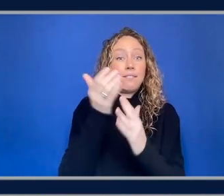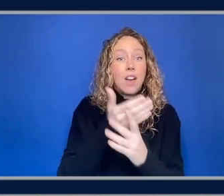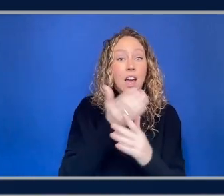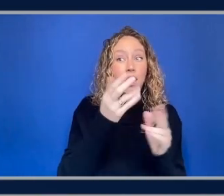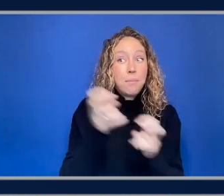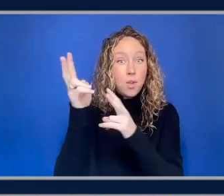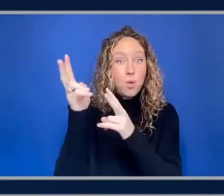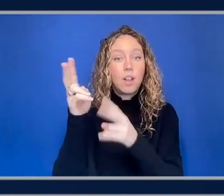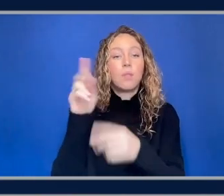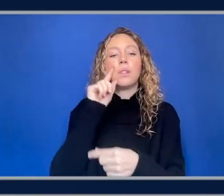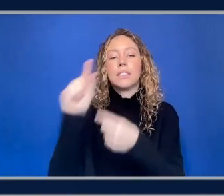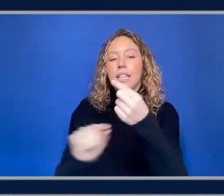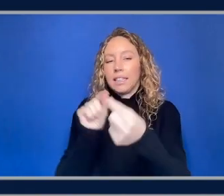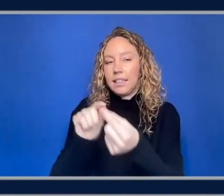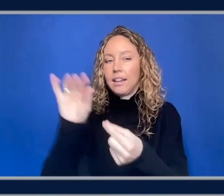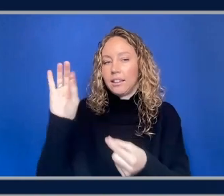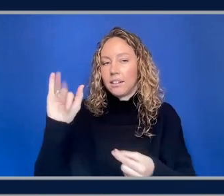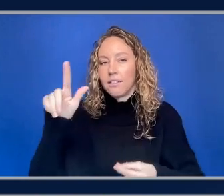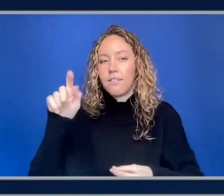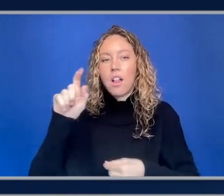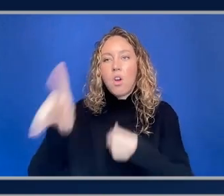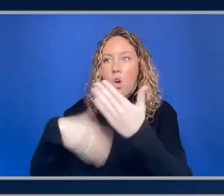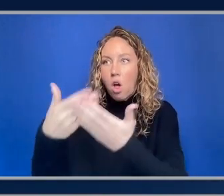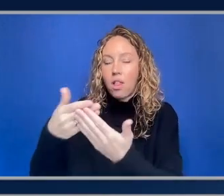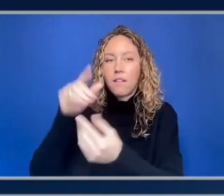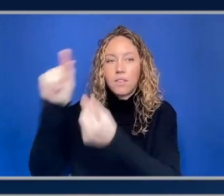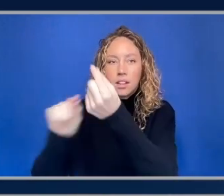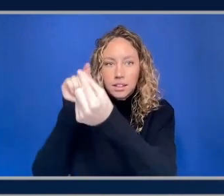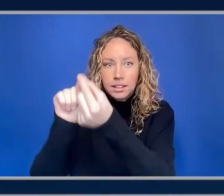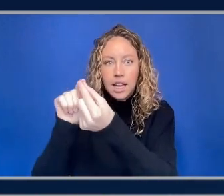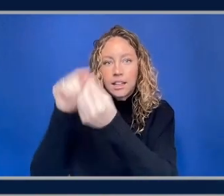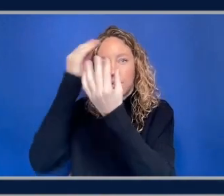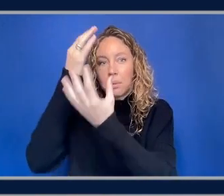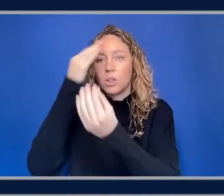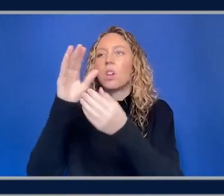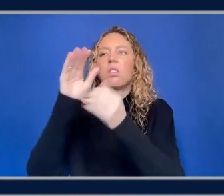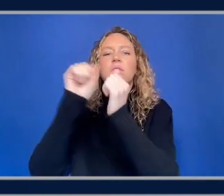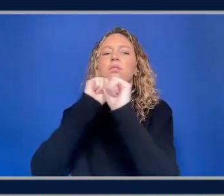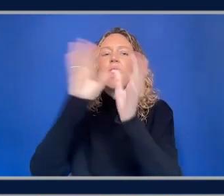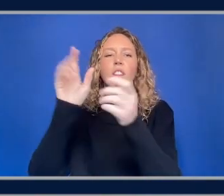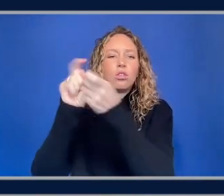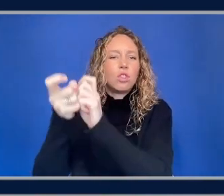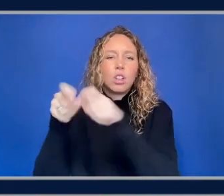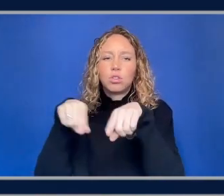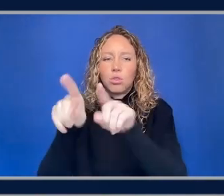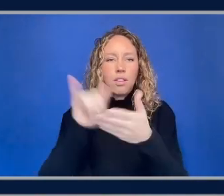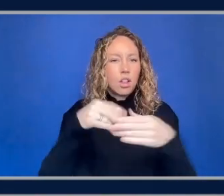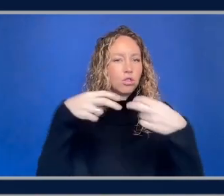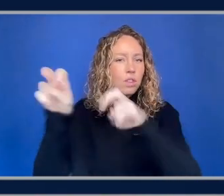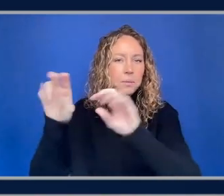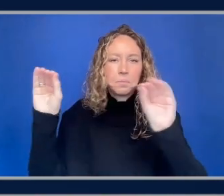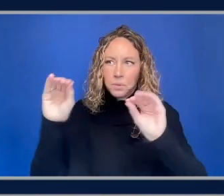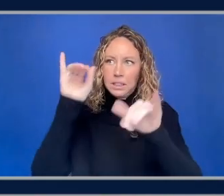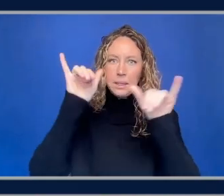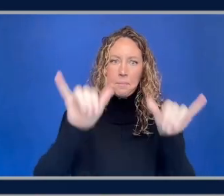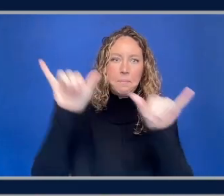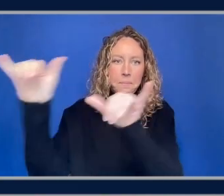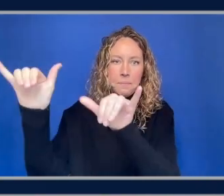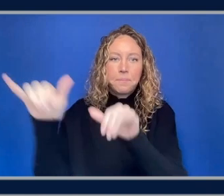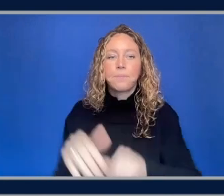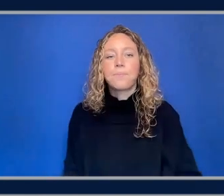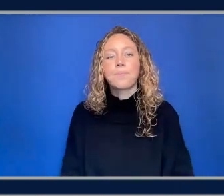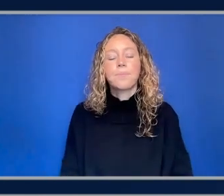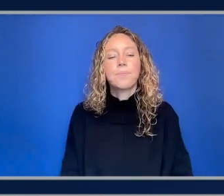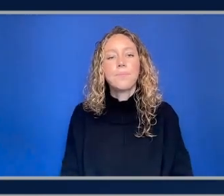file all the exact bits no bits were changed in transfer or anything like that so that was one of the things that um